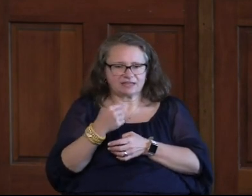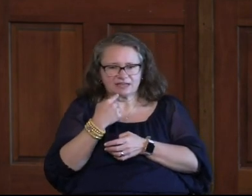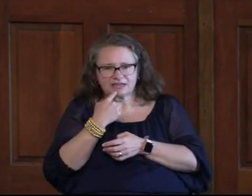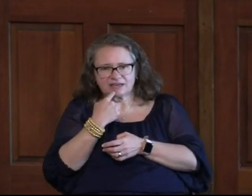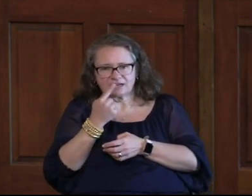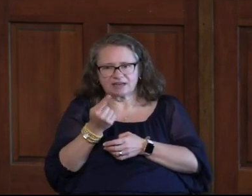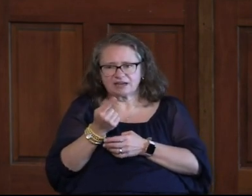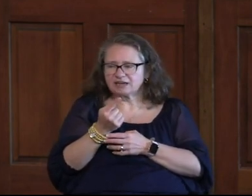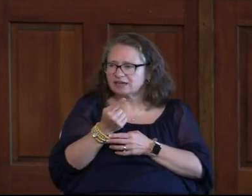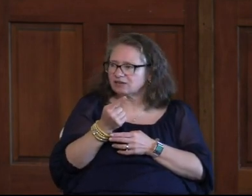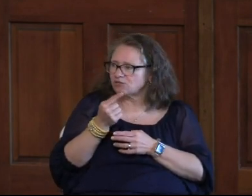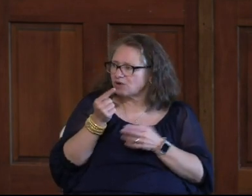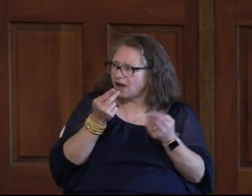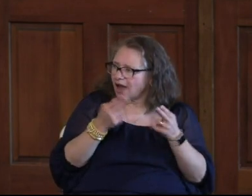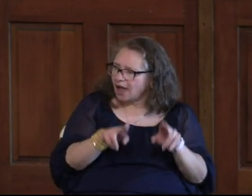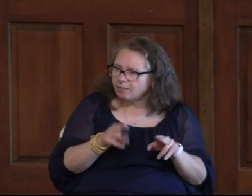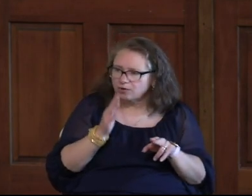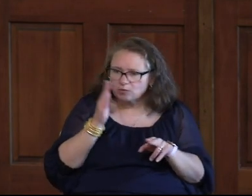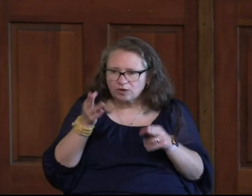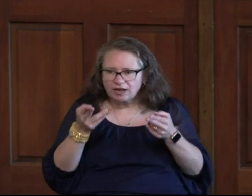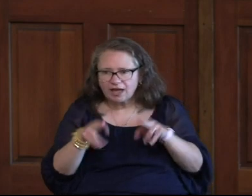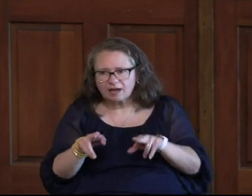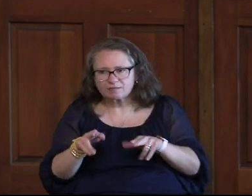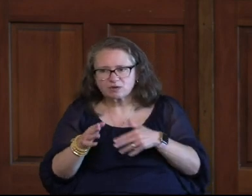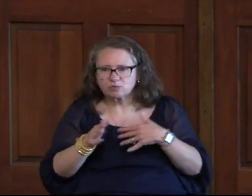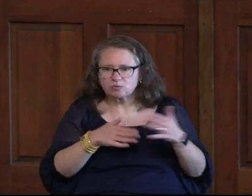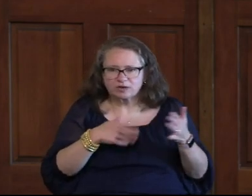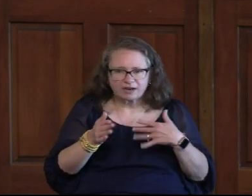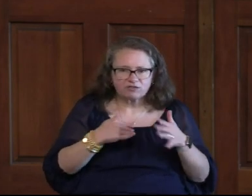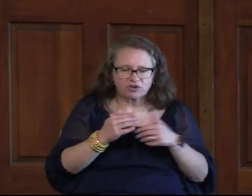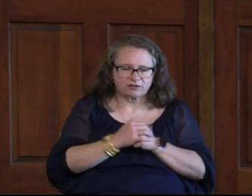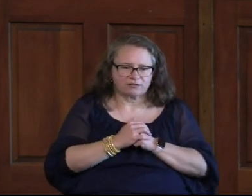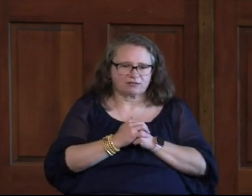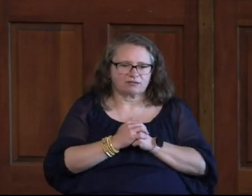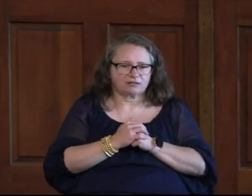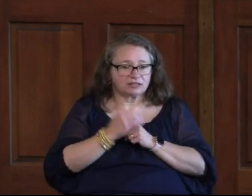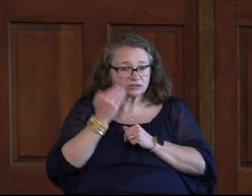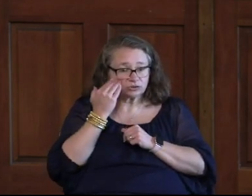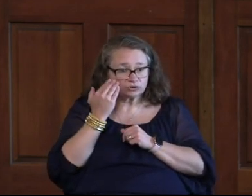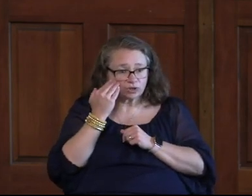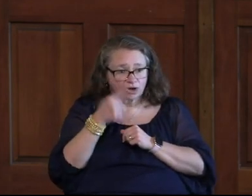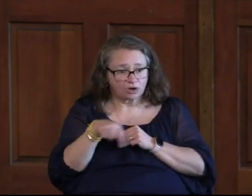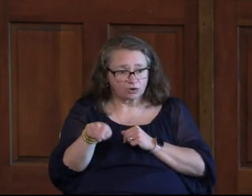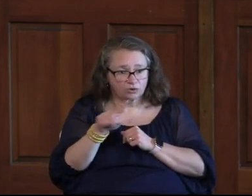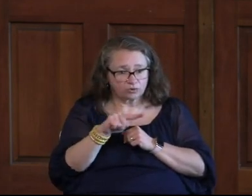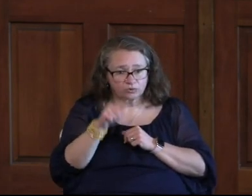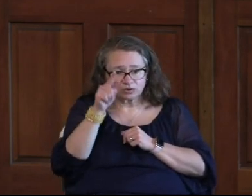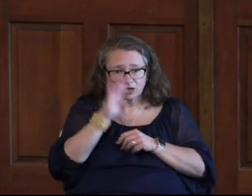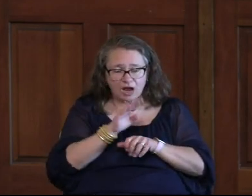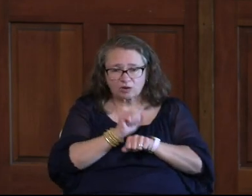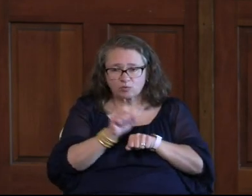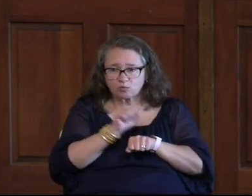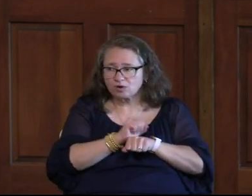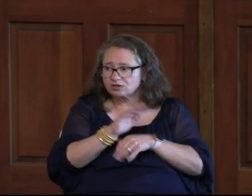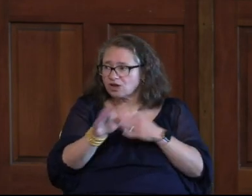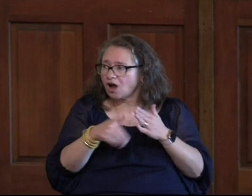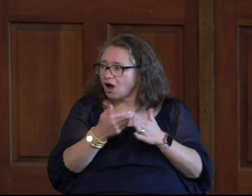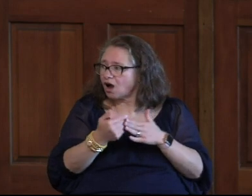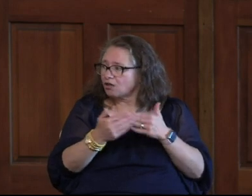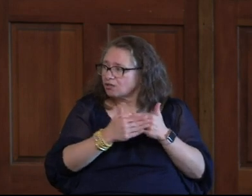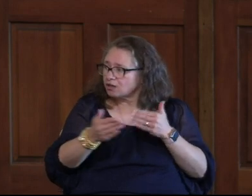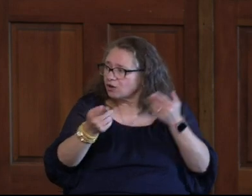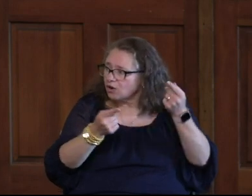And You Know What Will Happen Will Happen And Whatever Did You Know That God Works All Things